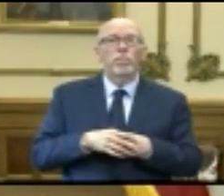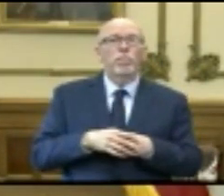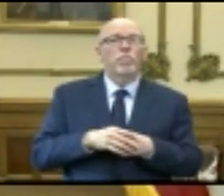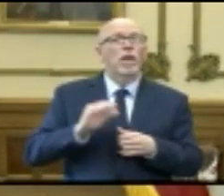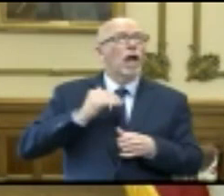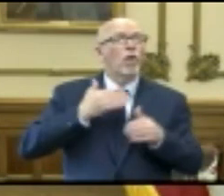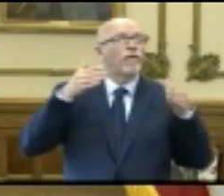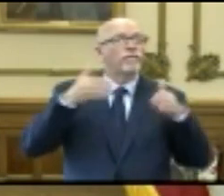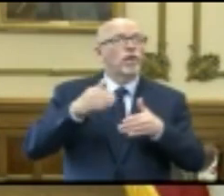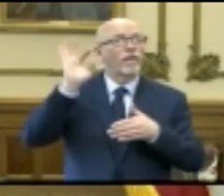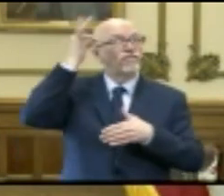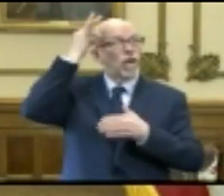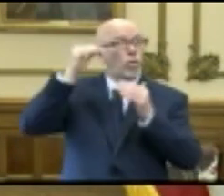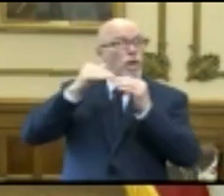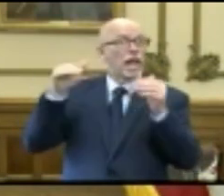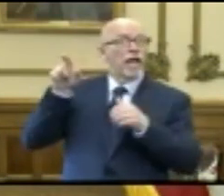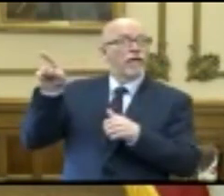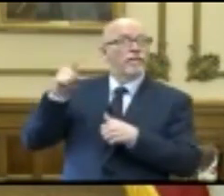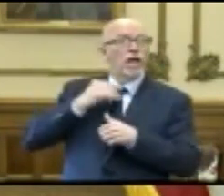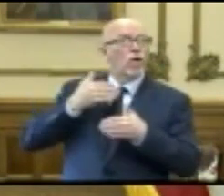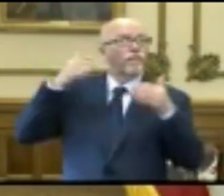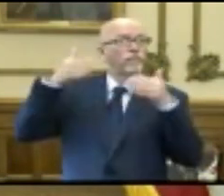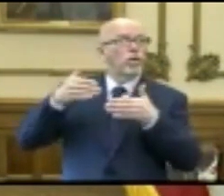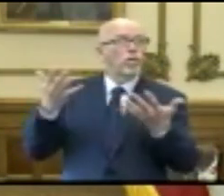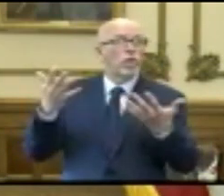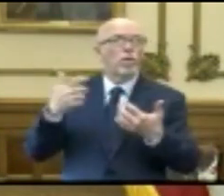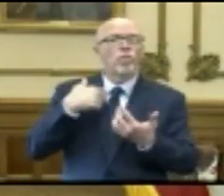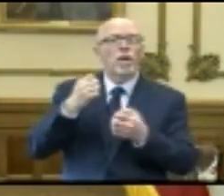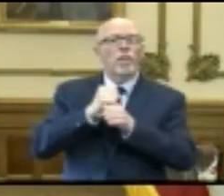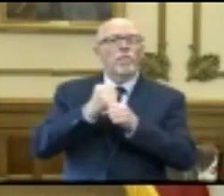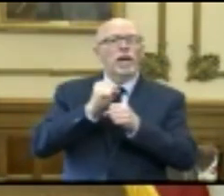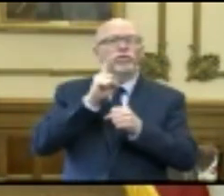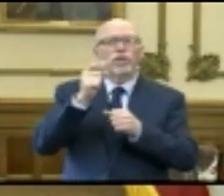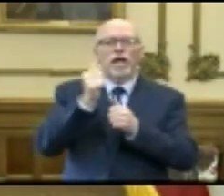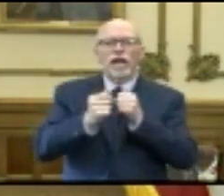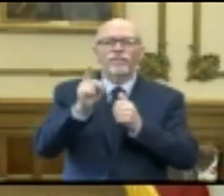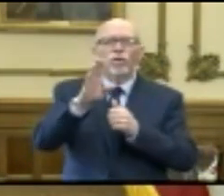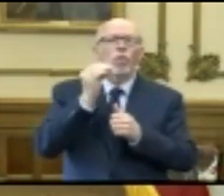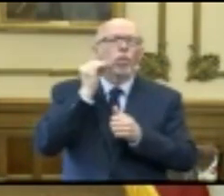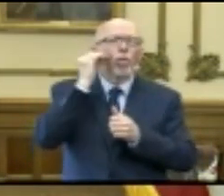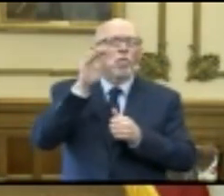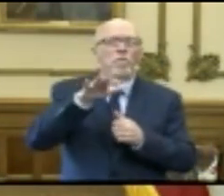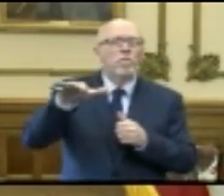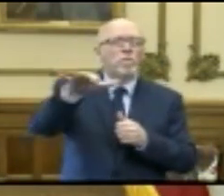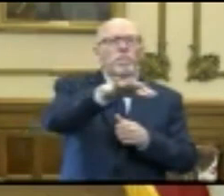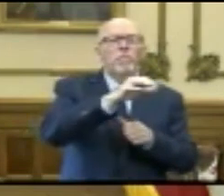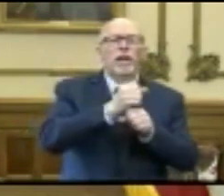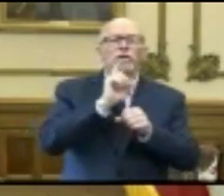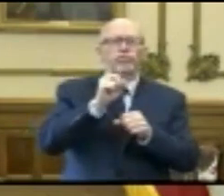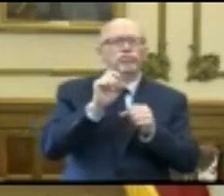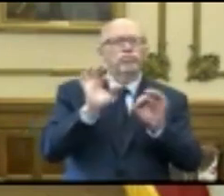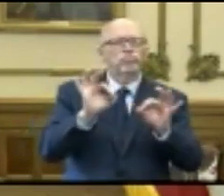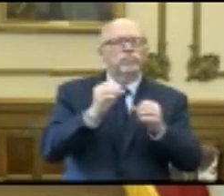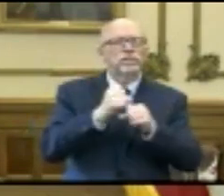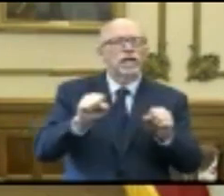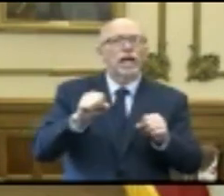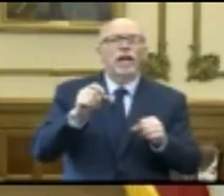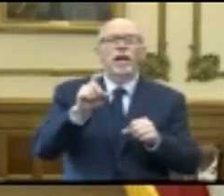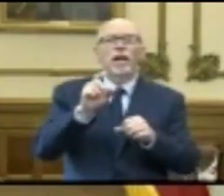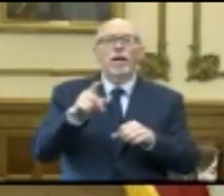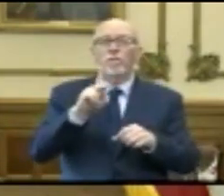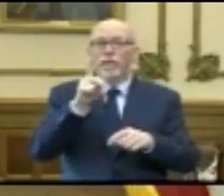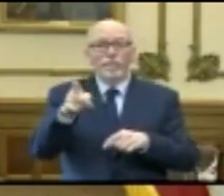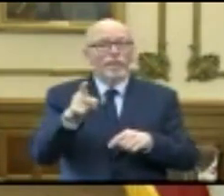focus at the federal level is trying to make our households whole. We're telling people they can't go to work.